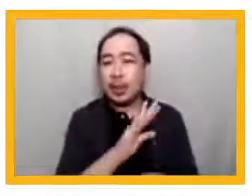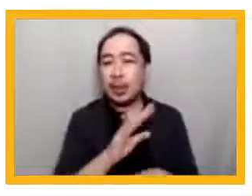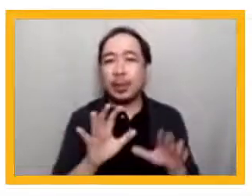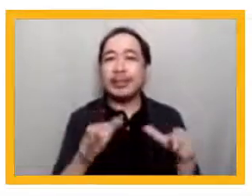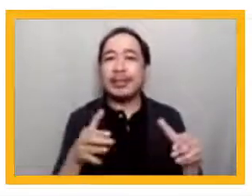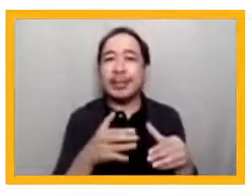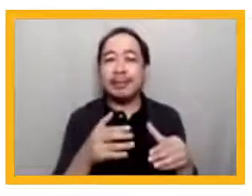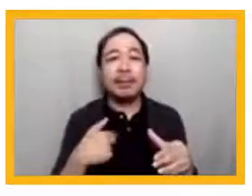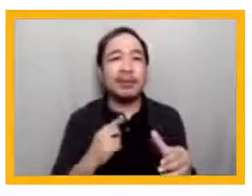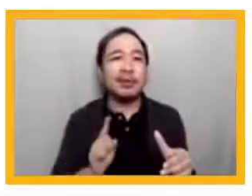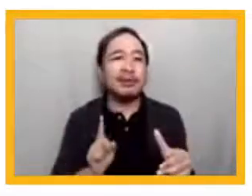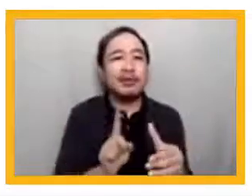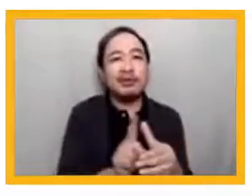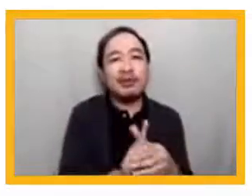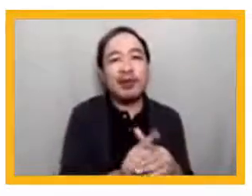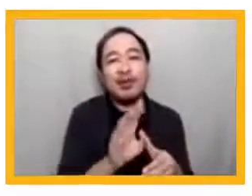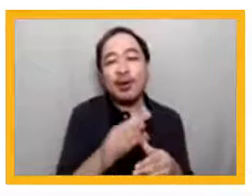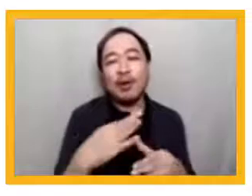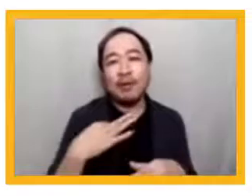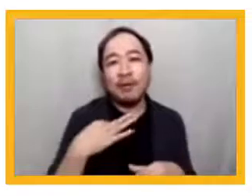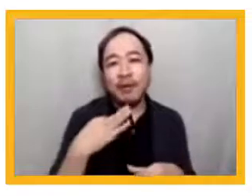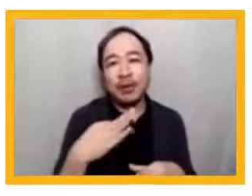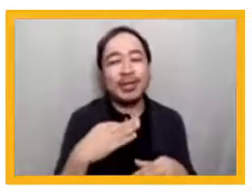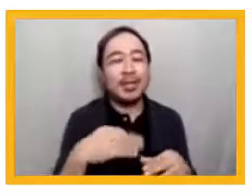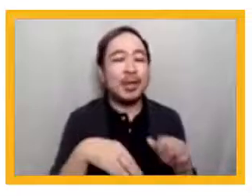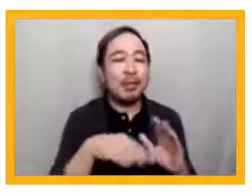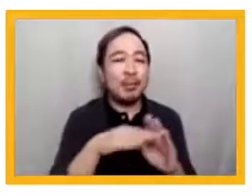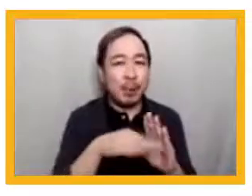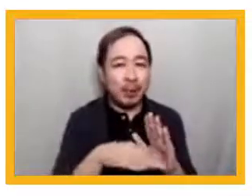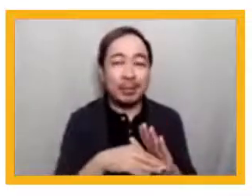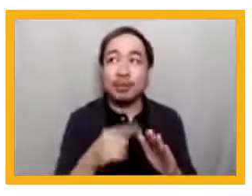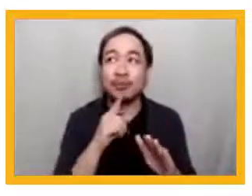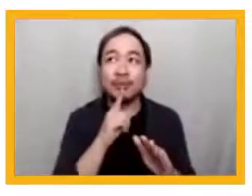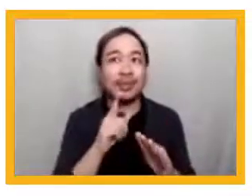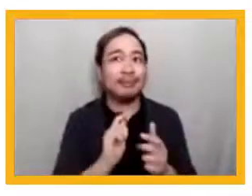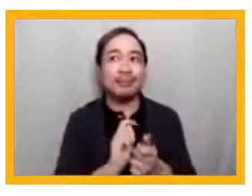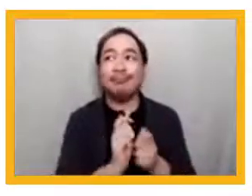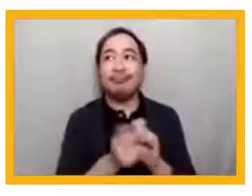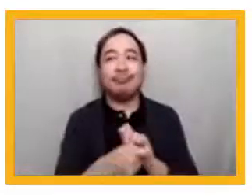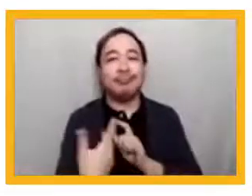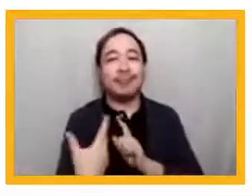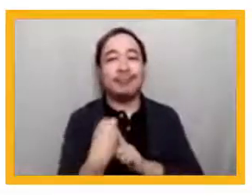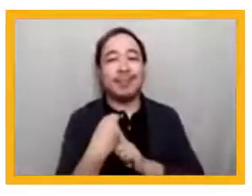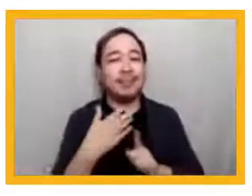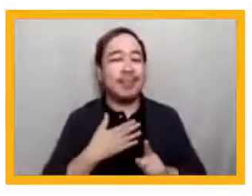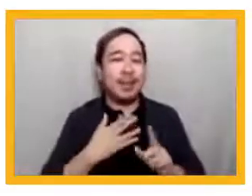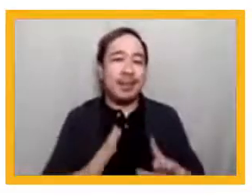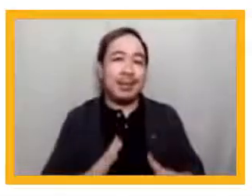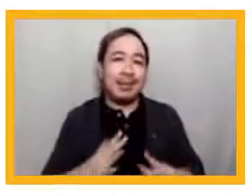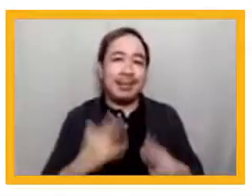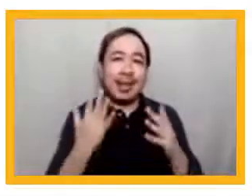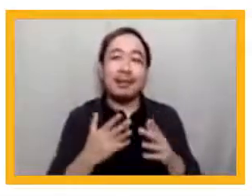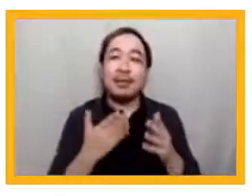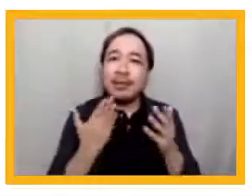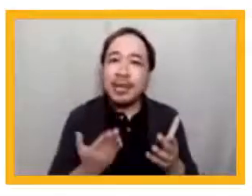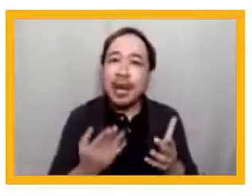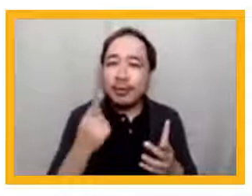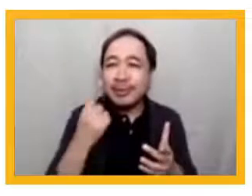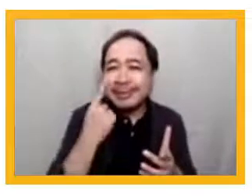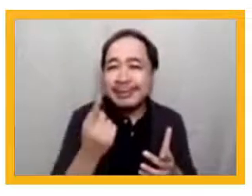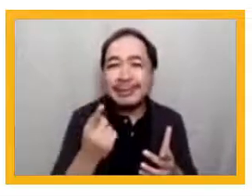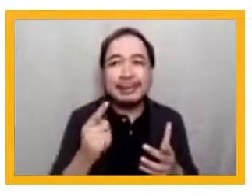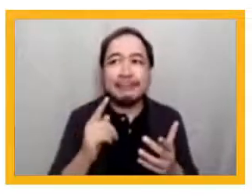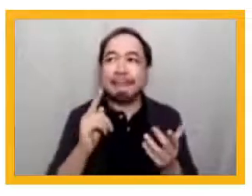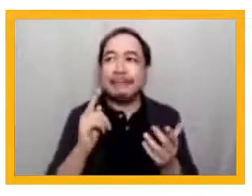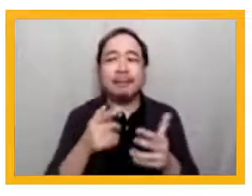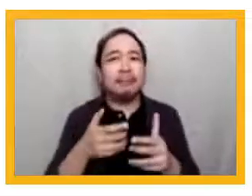volunteer program for teachers. And that was a life-changing experience for me. And it is wonderful to see how you have pivoted during this time. Thank